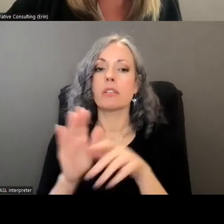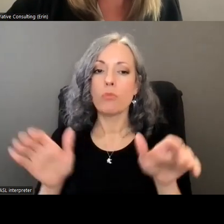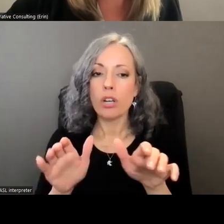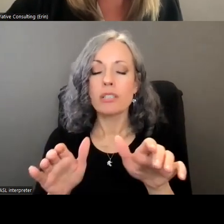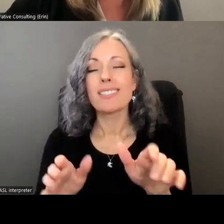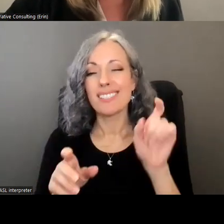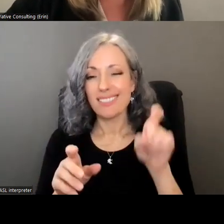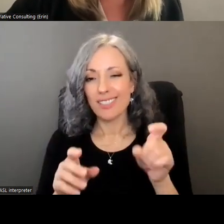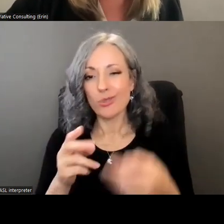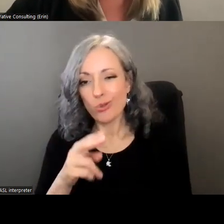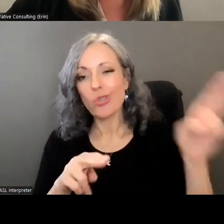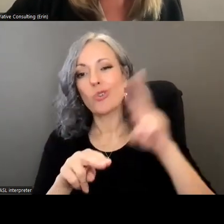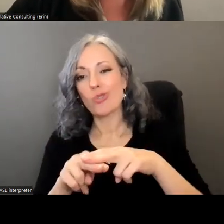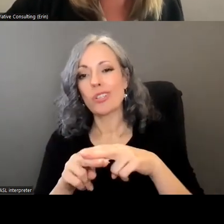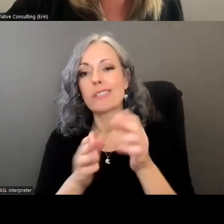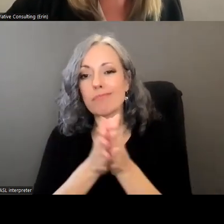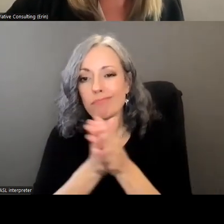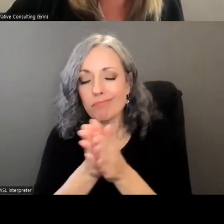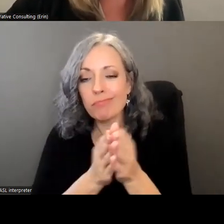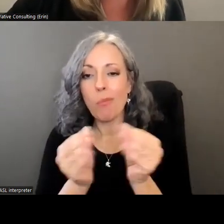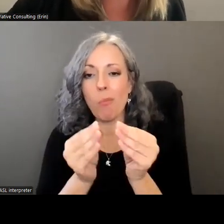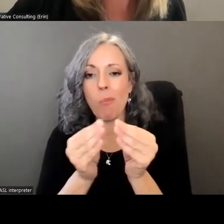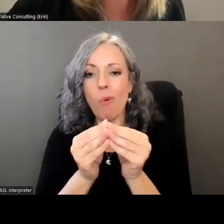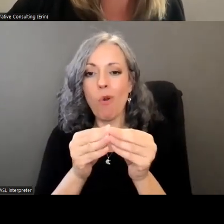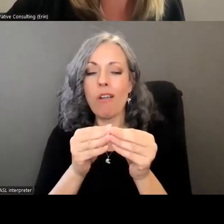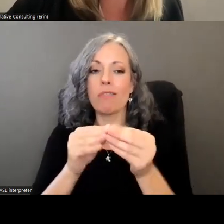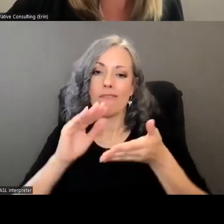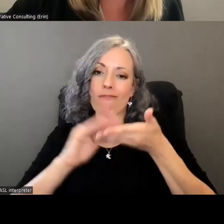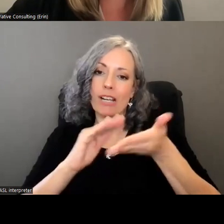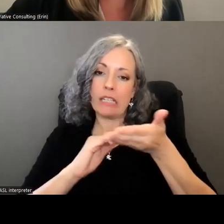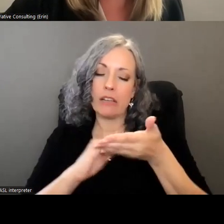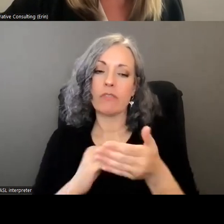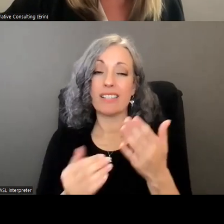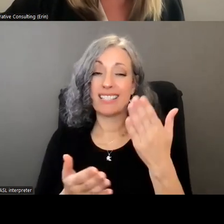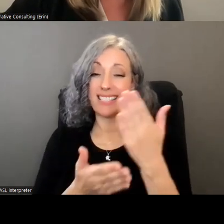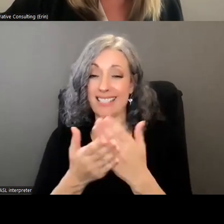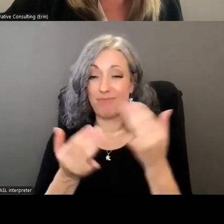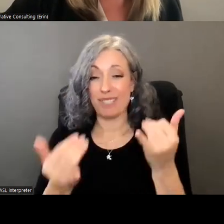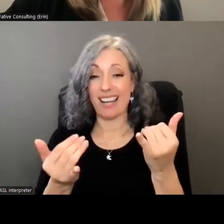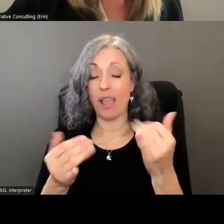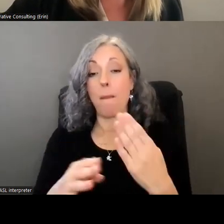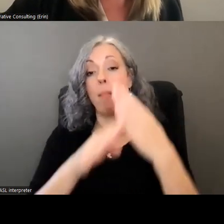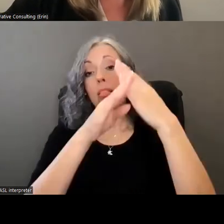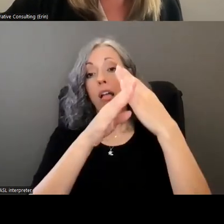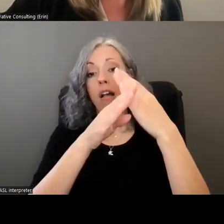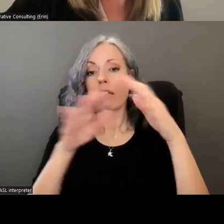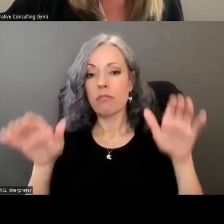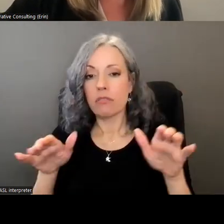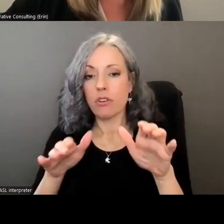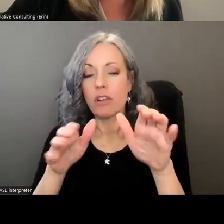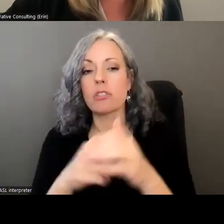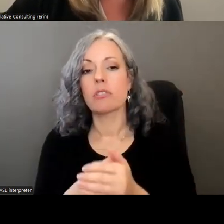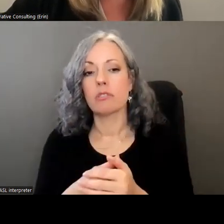and more effective with some today possibly even hindering their performance they noted that there are administrative